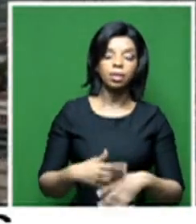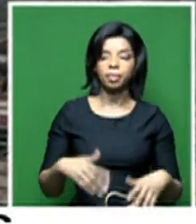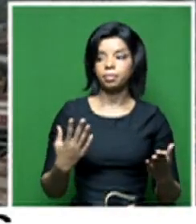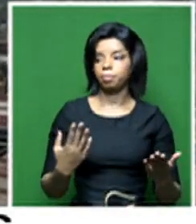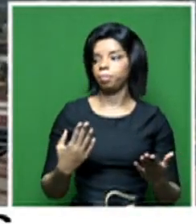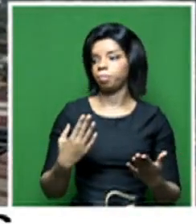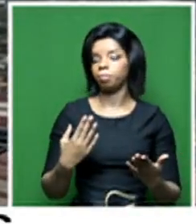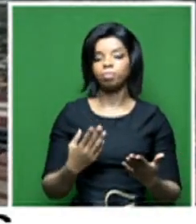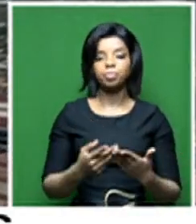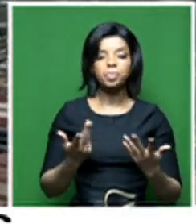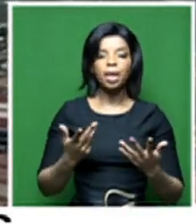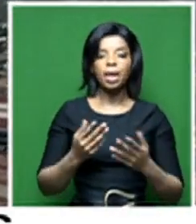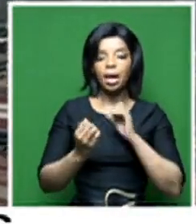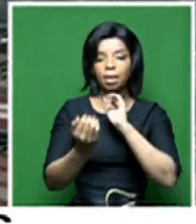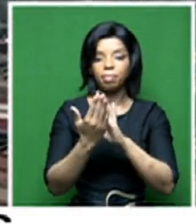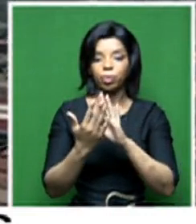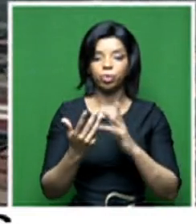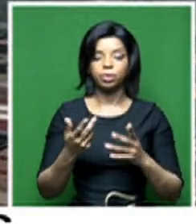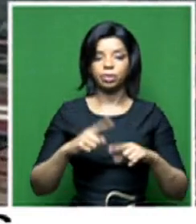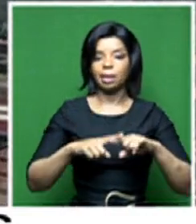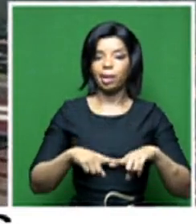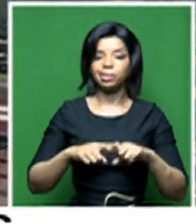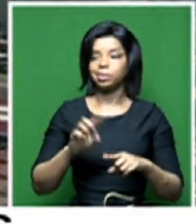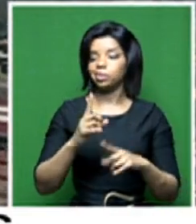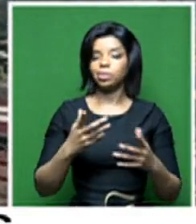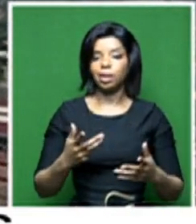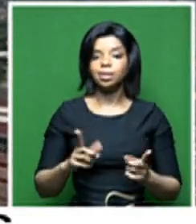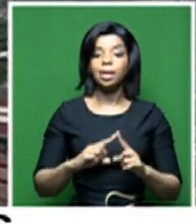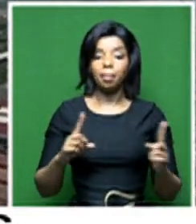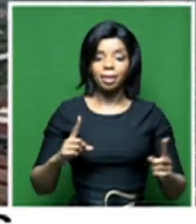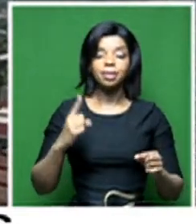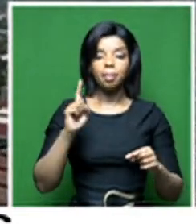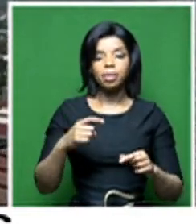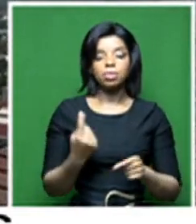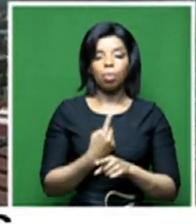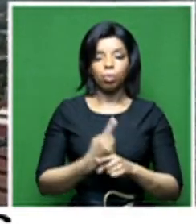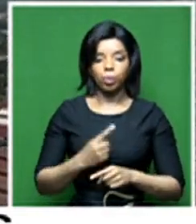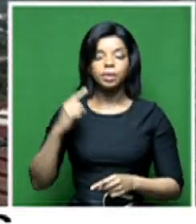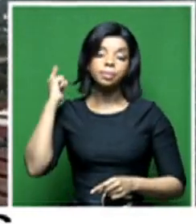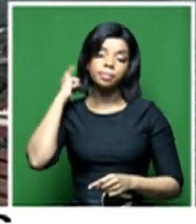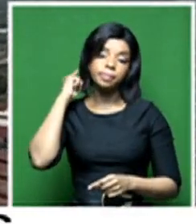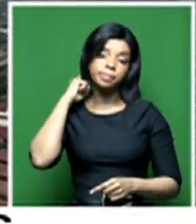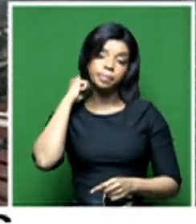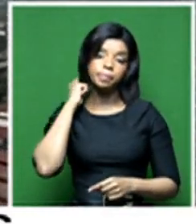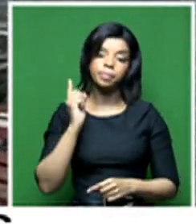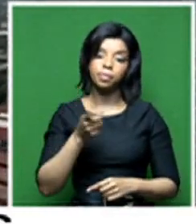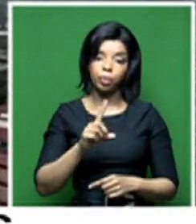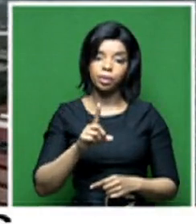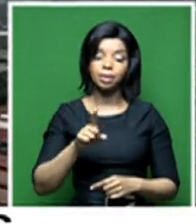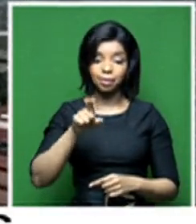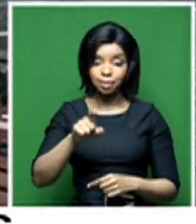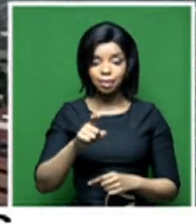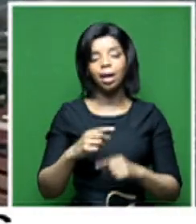kind of an approach which I have had been cited or whatever, at the back of our minds, we must know that it is our responsibility